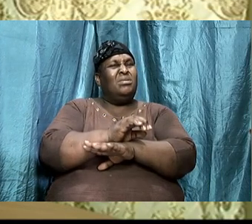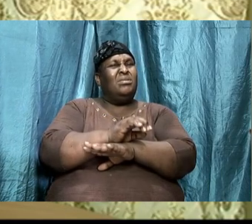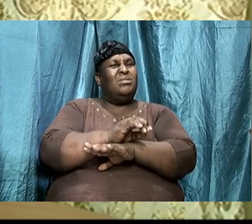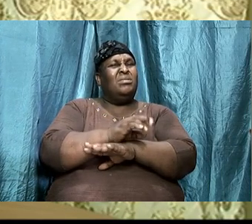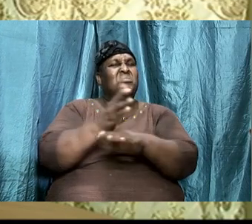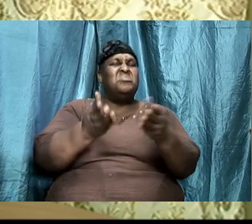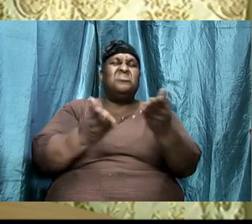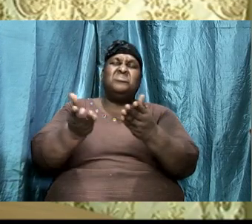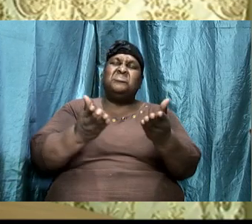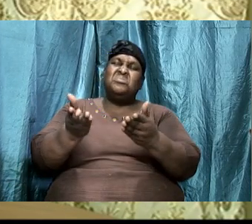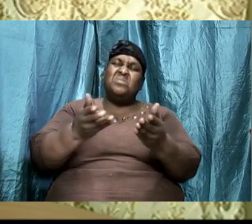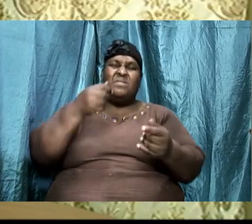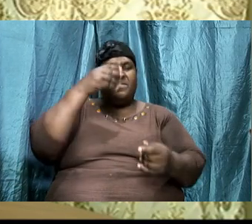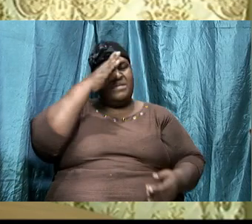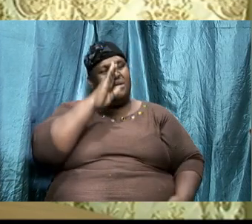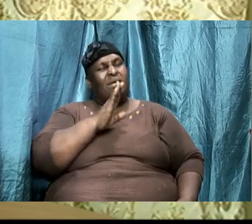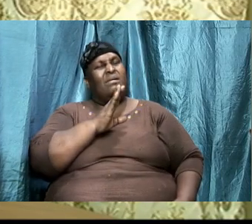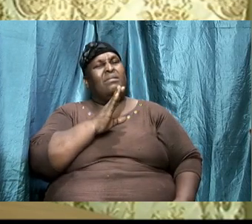serving God.